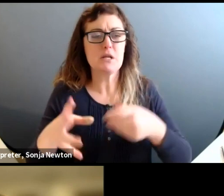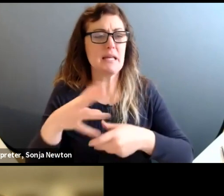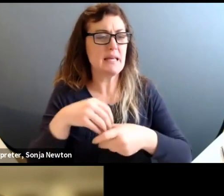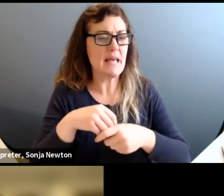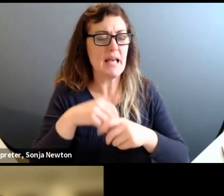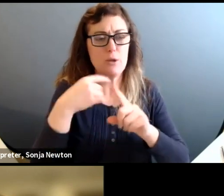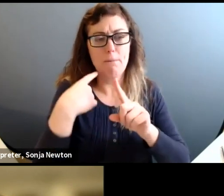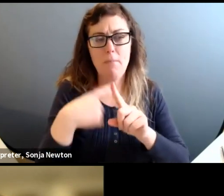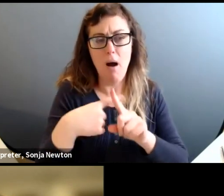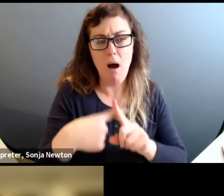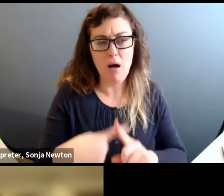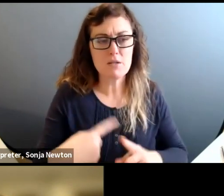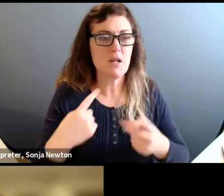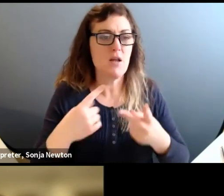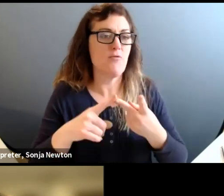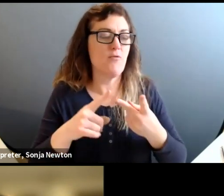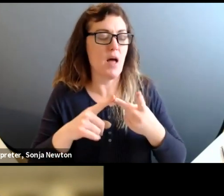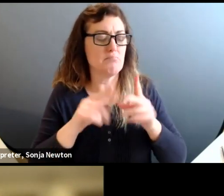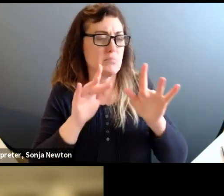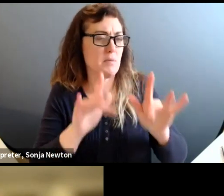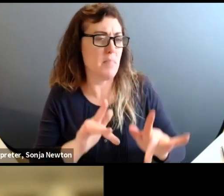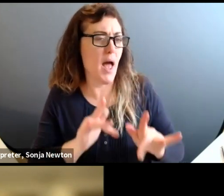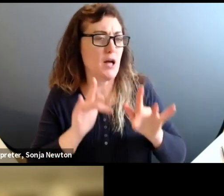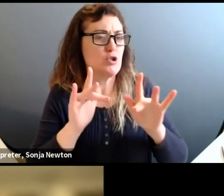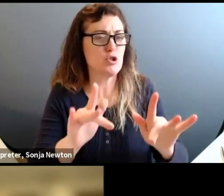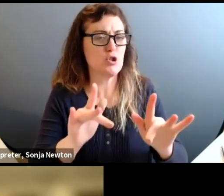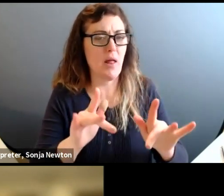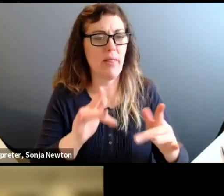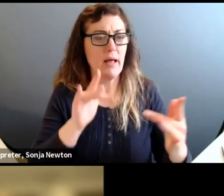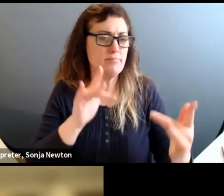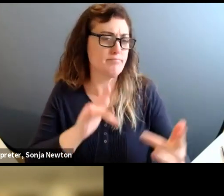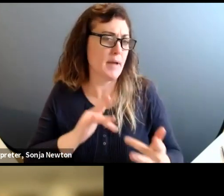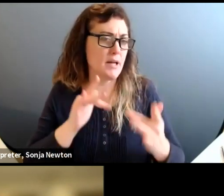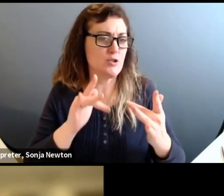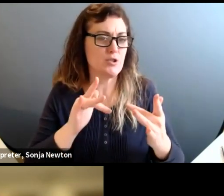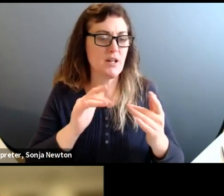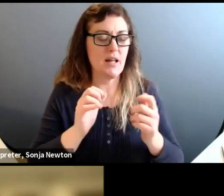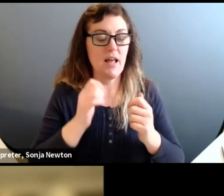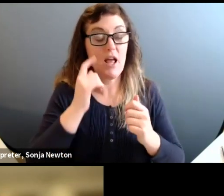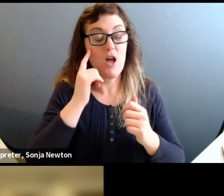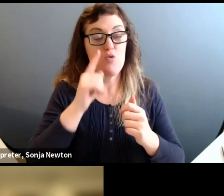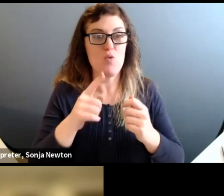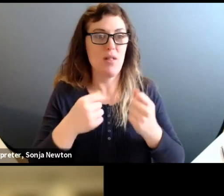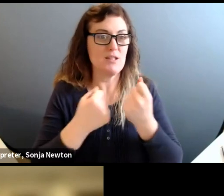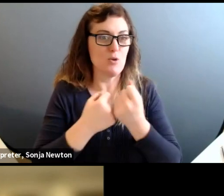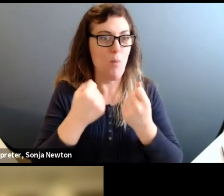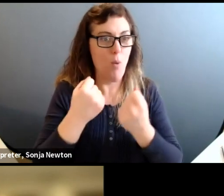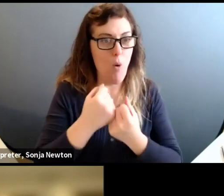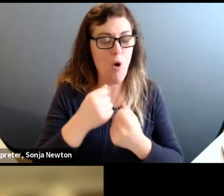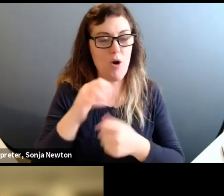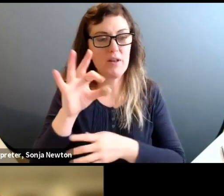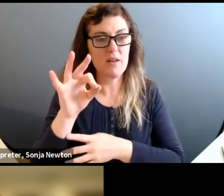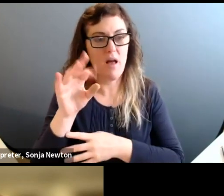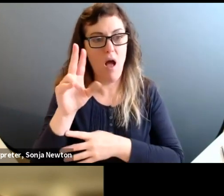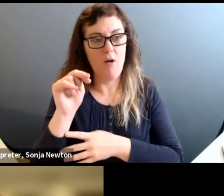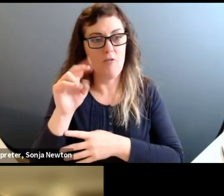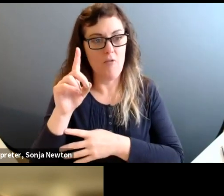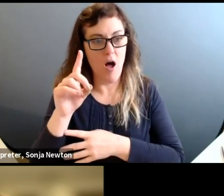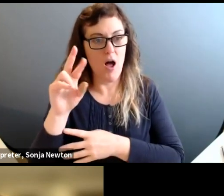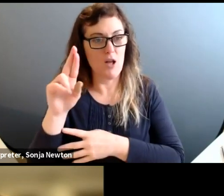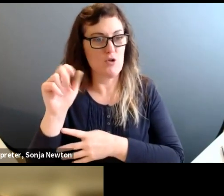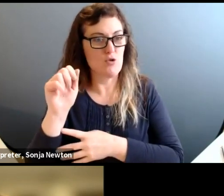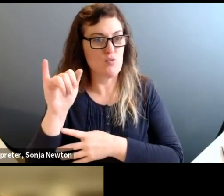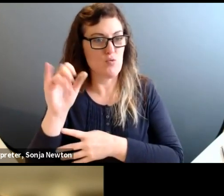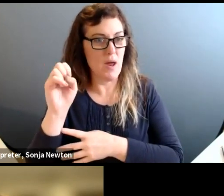passionately and compassionately with this entire project to fundraise for it, who has been so generous to come and